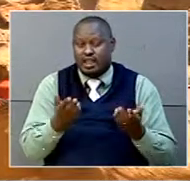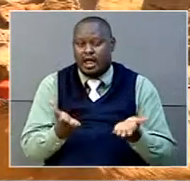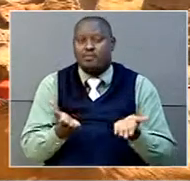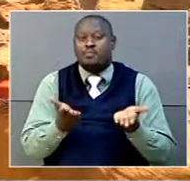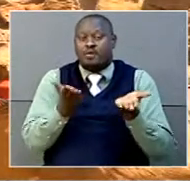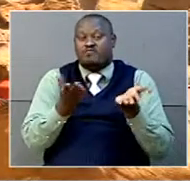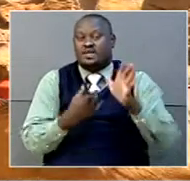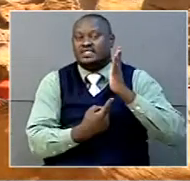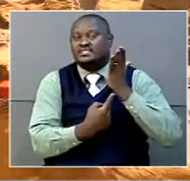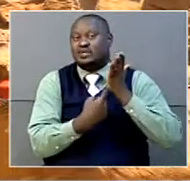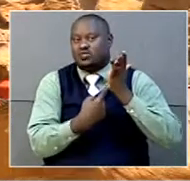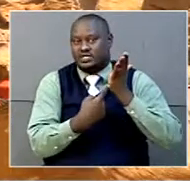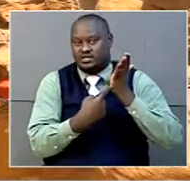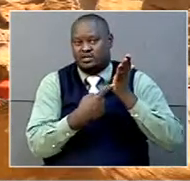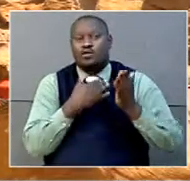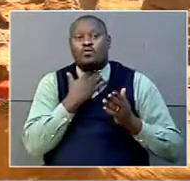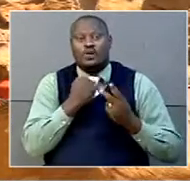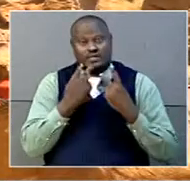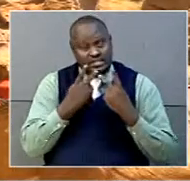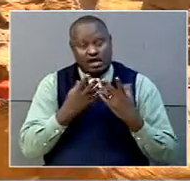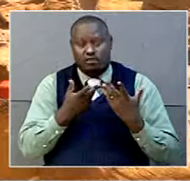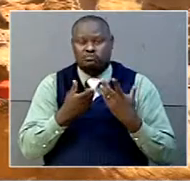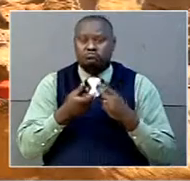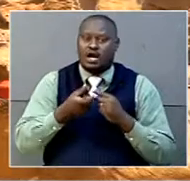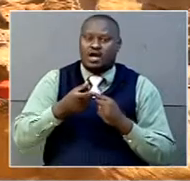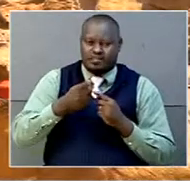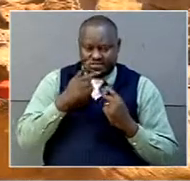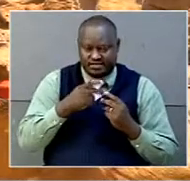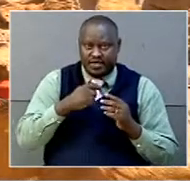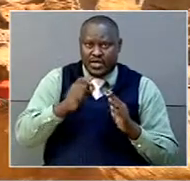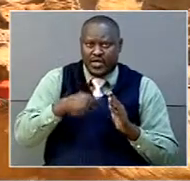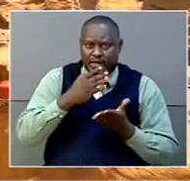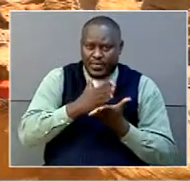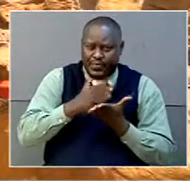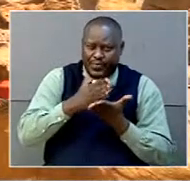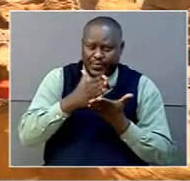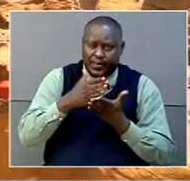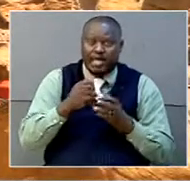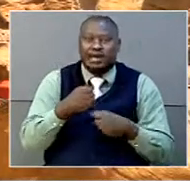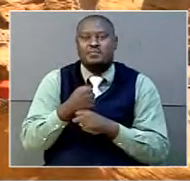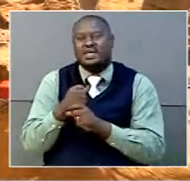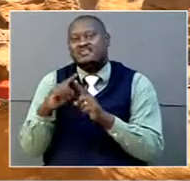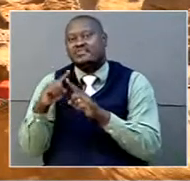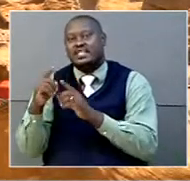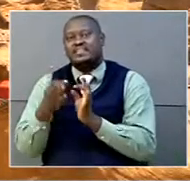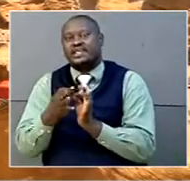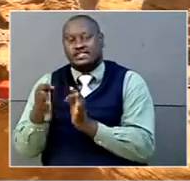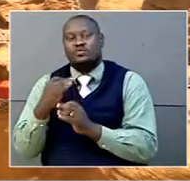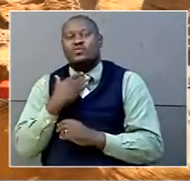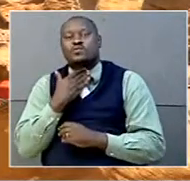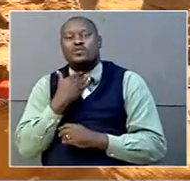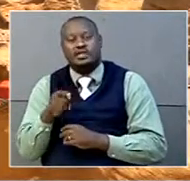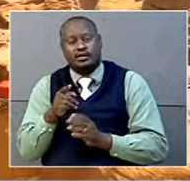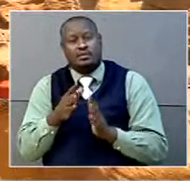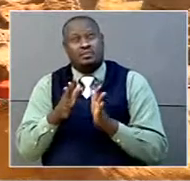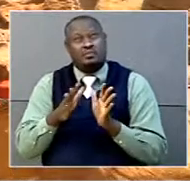our technology to be able to further produce this finished product or these flakes into other products. We are